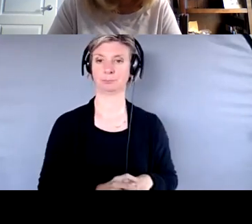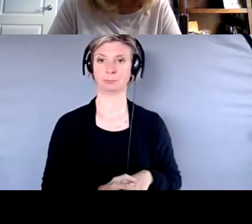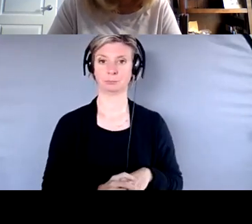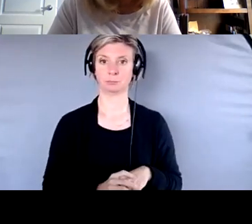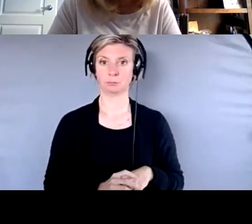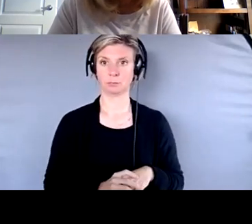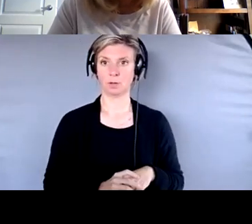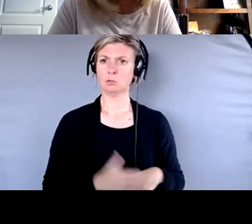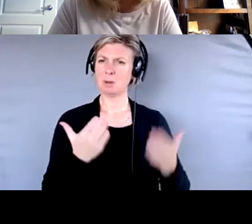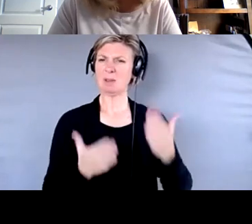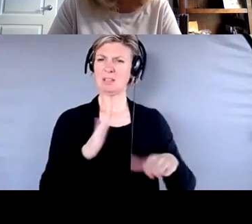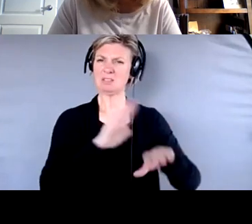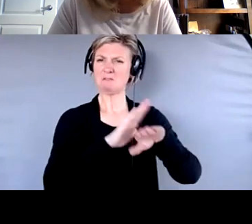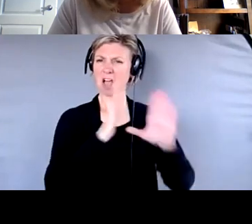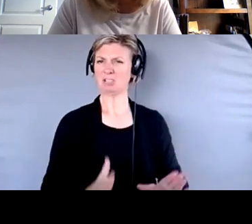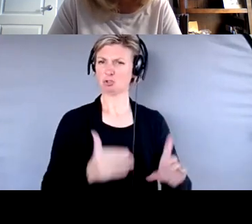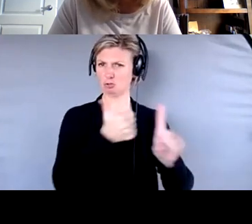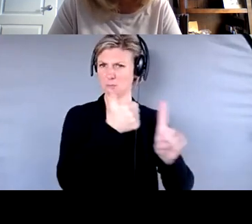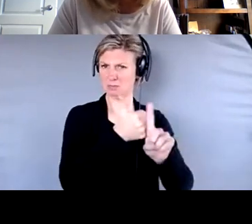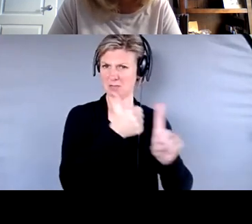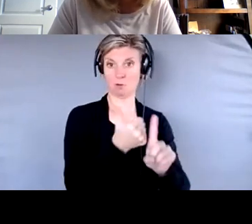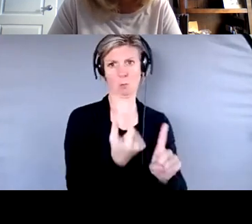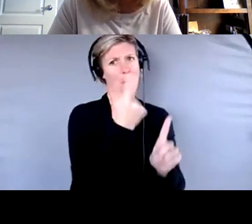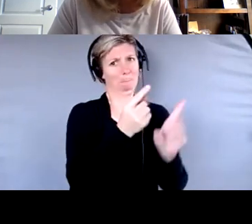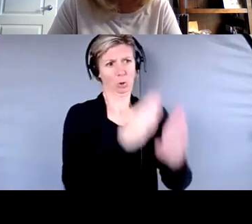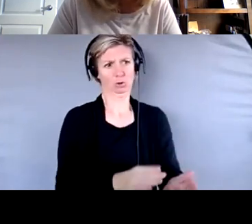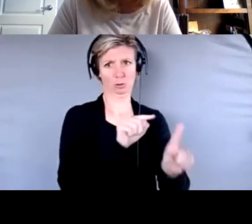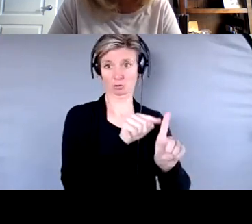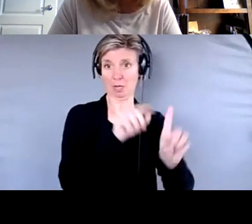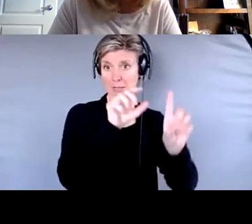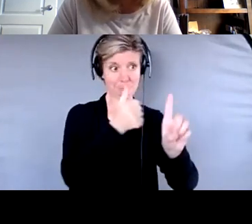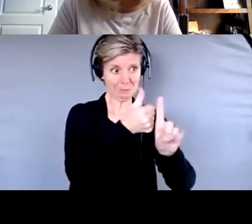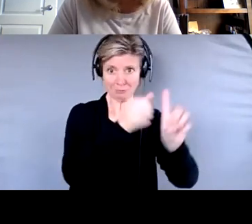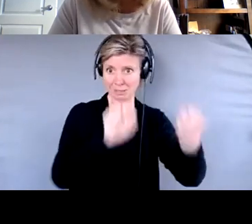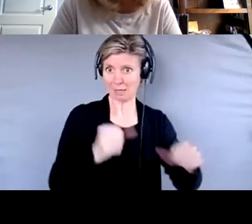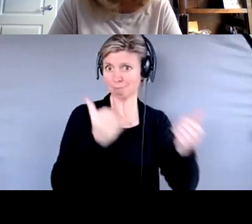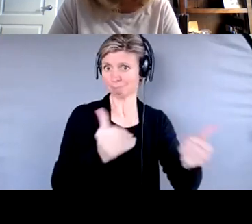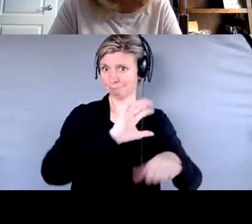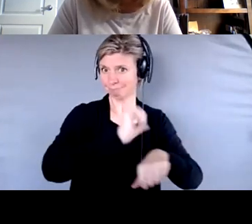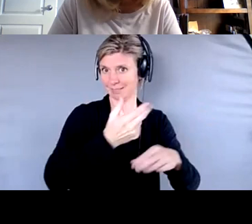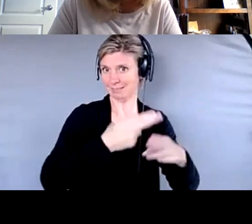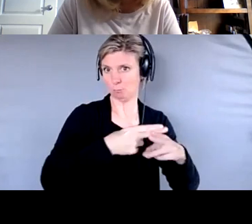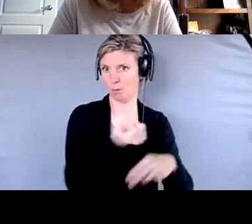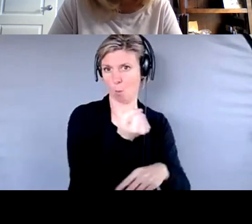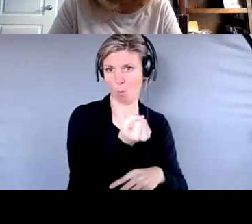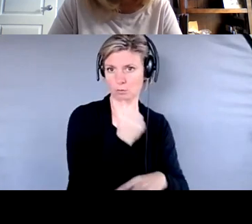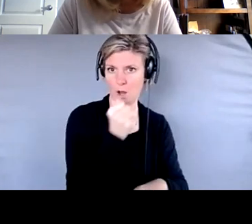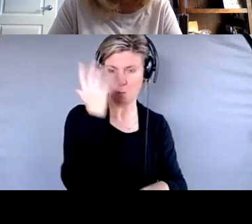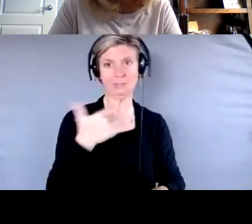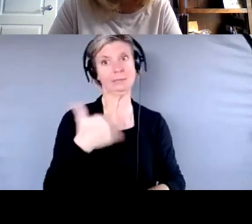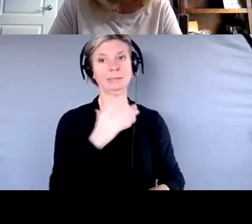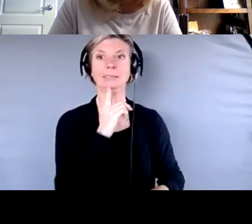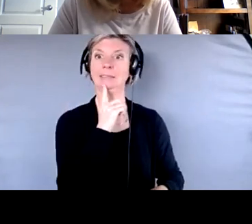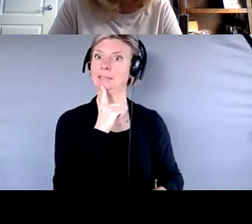they saw a few red warning signs, they shouldn't be just able to place a temporary hold. Like it's, it's a significant block to,